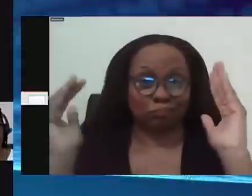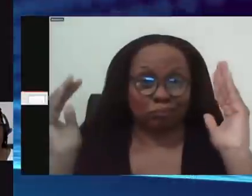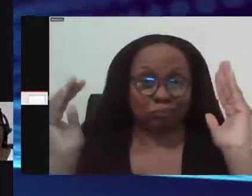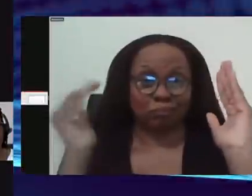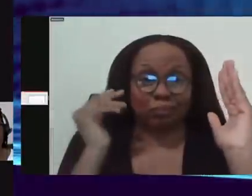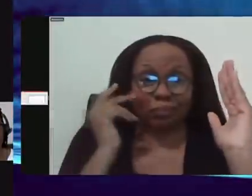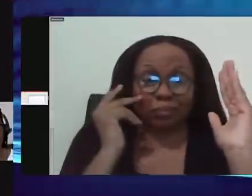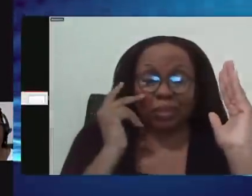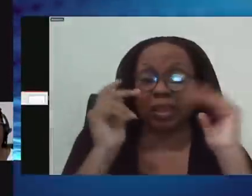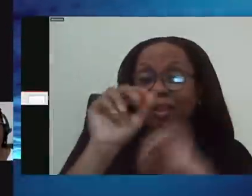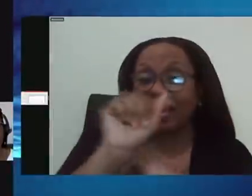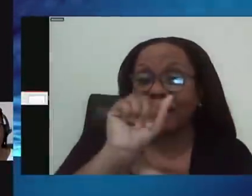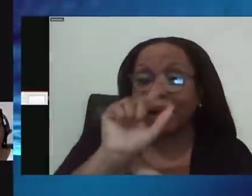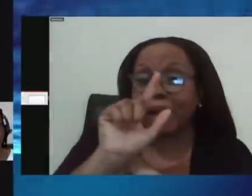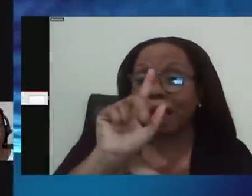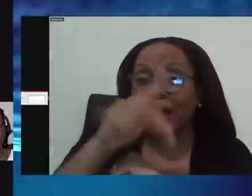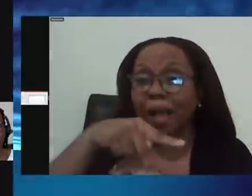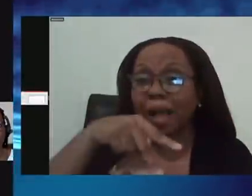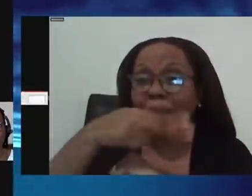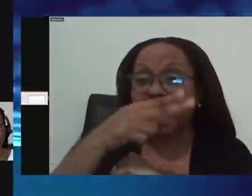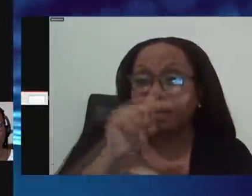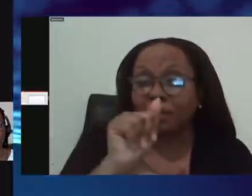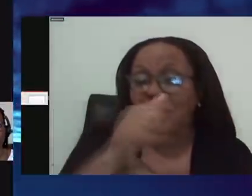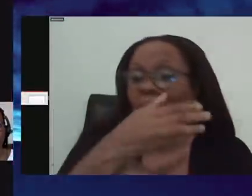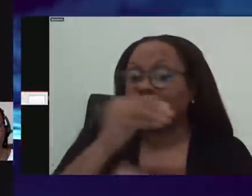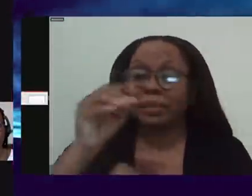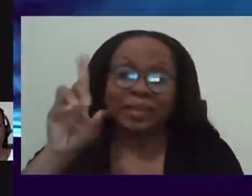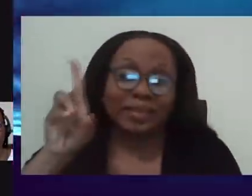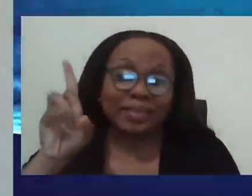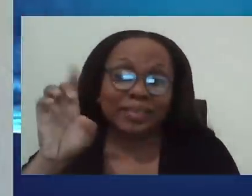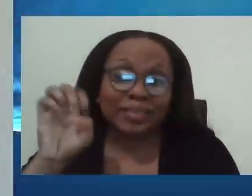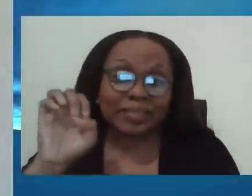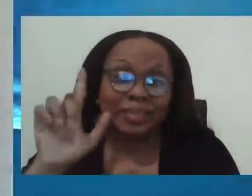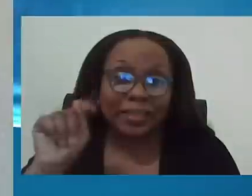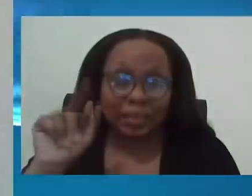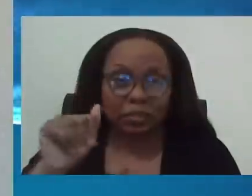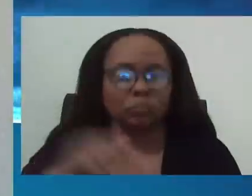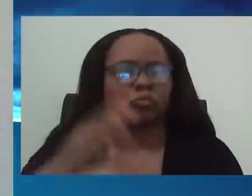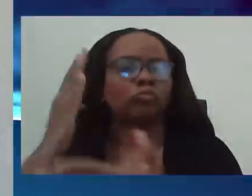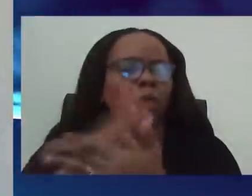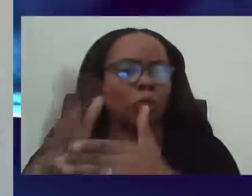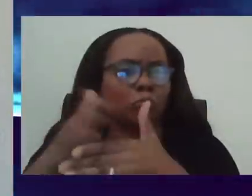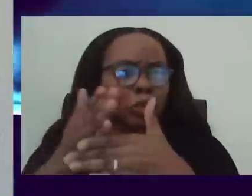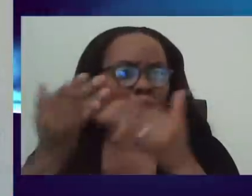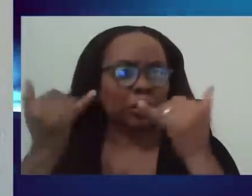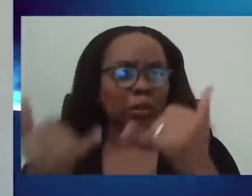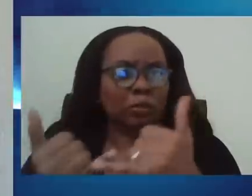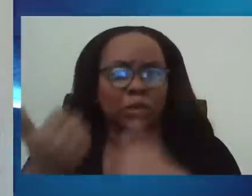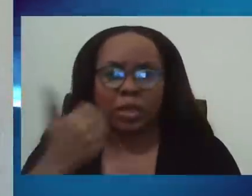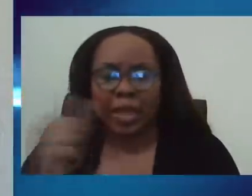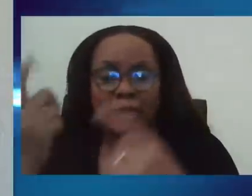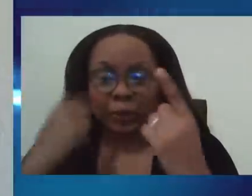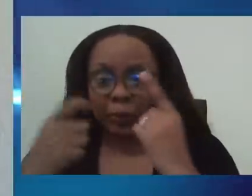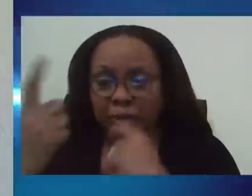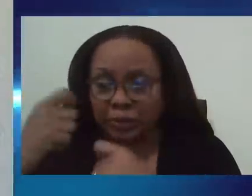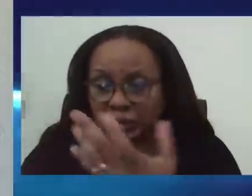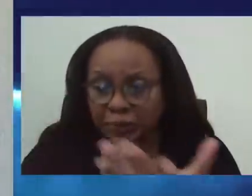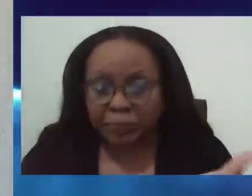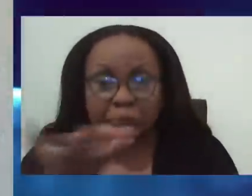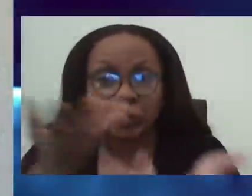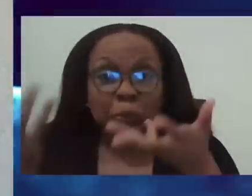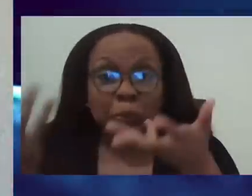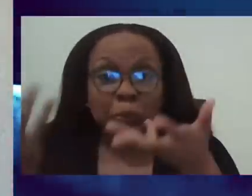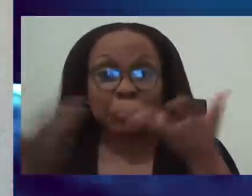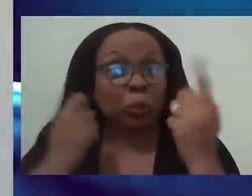the delta that we believe is circulating here. So I'm going to stop sharing now in case there are any questions from that